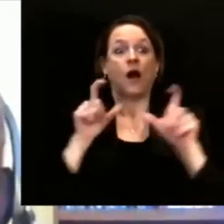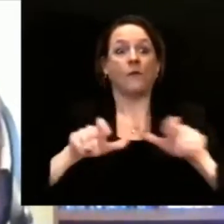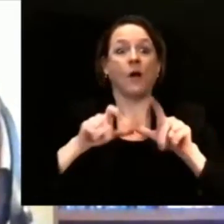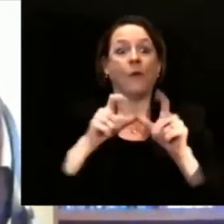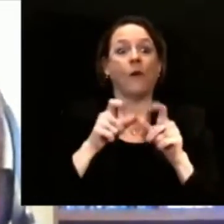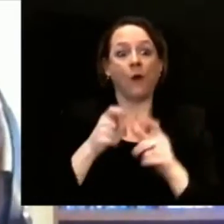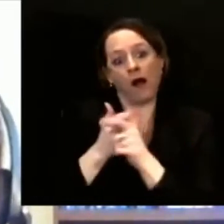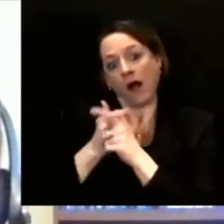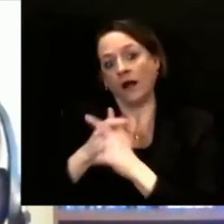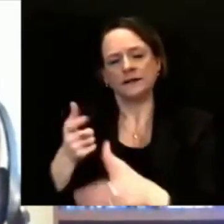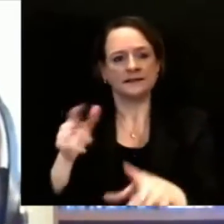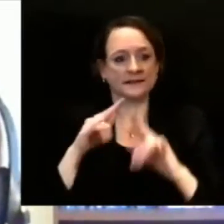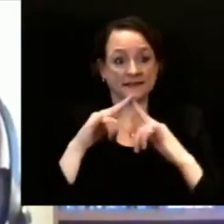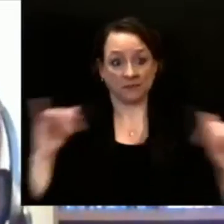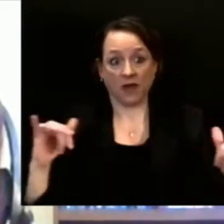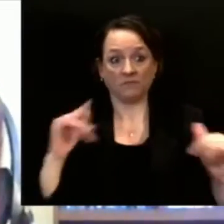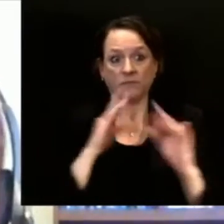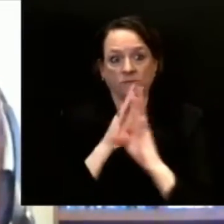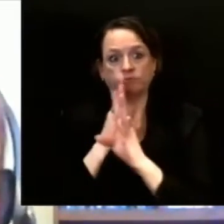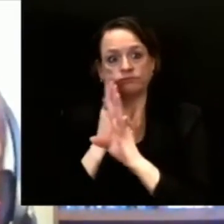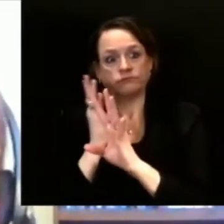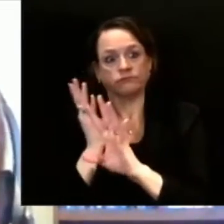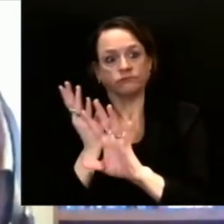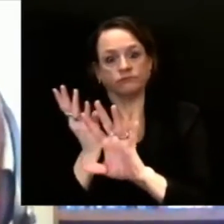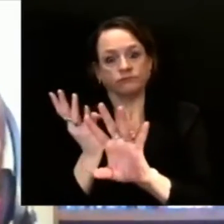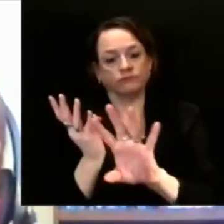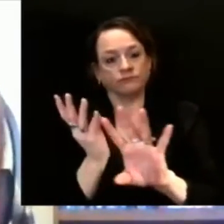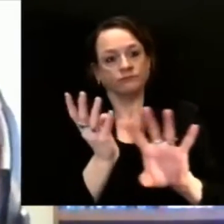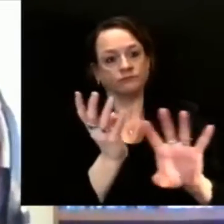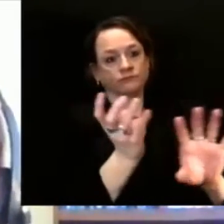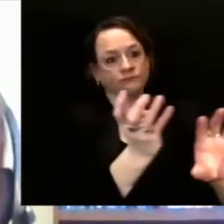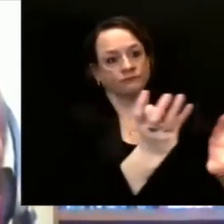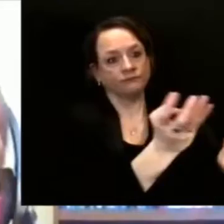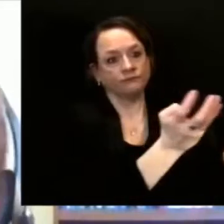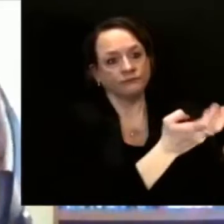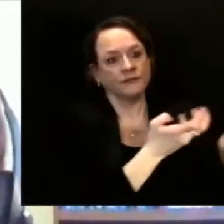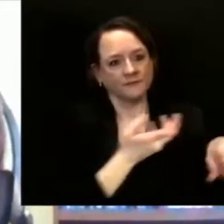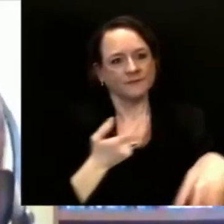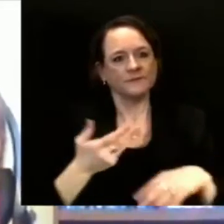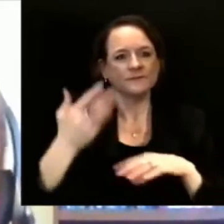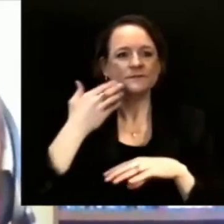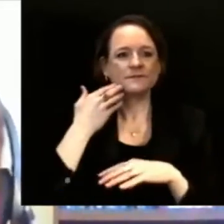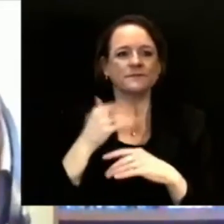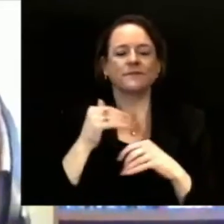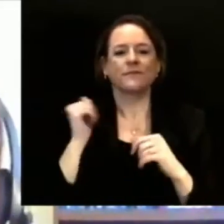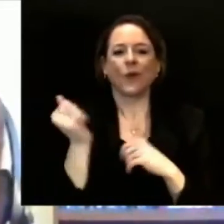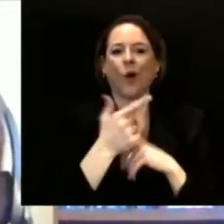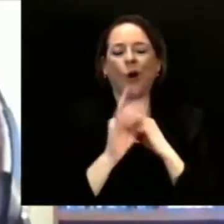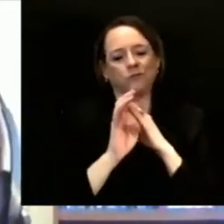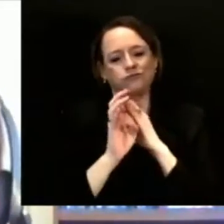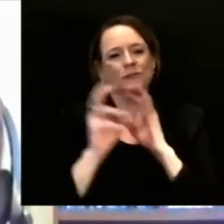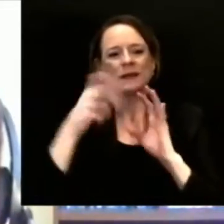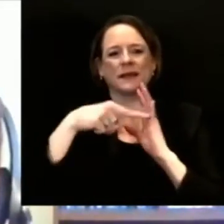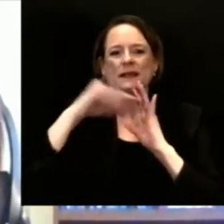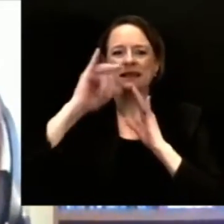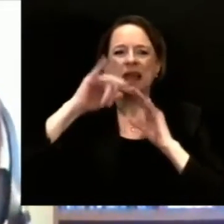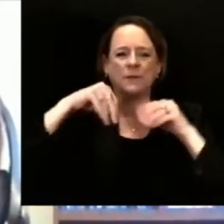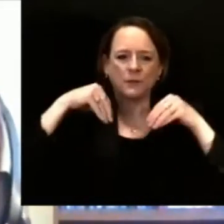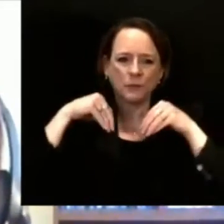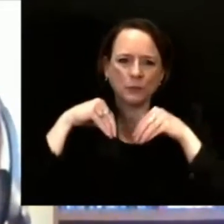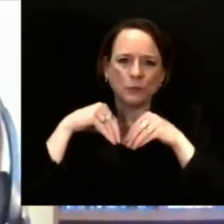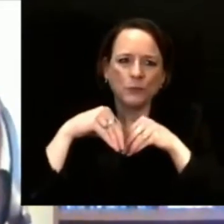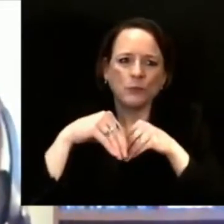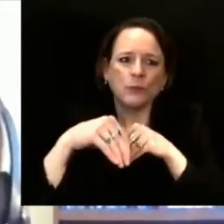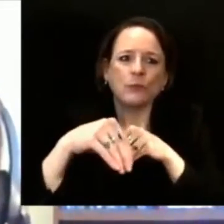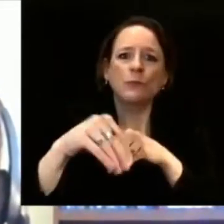forward. We gave over 105,000 vaccines last week. And we will, I estimate, give even more than